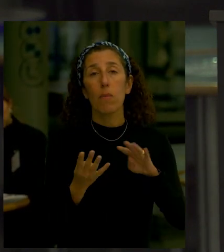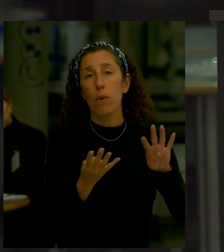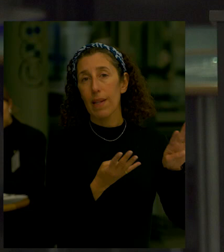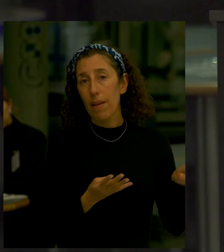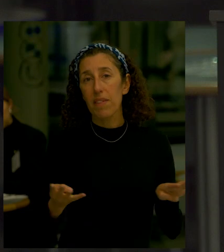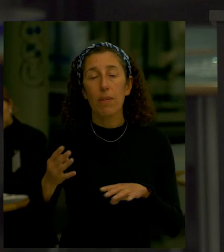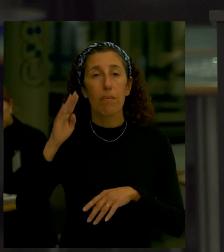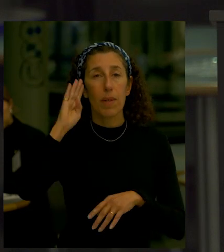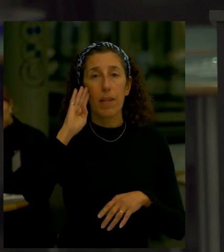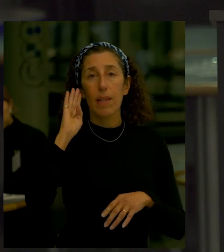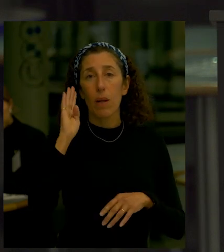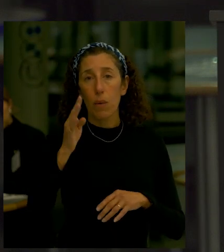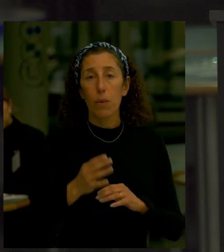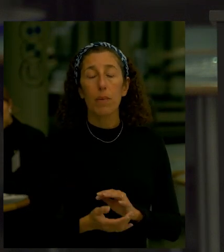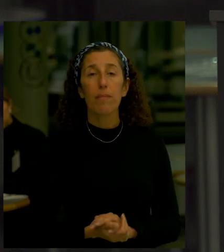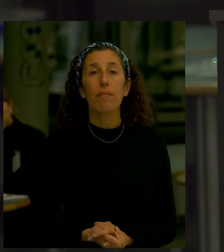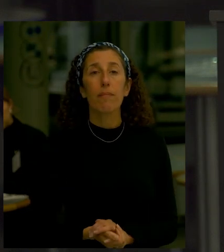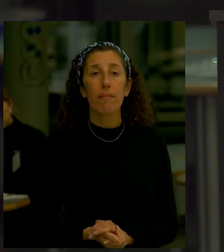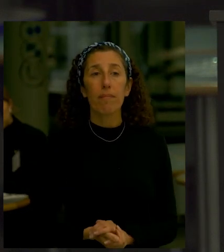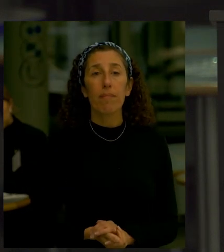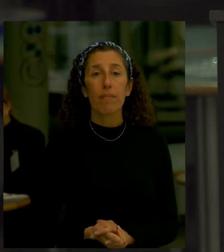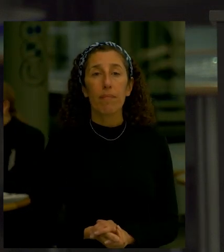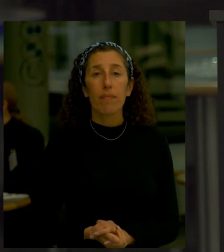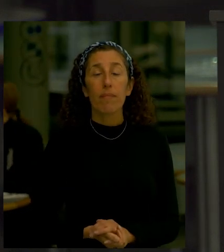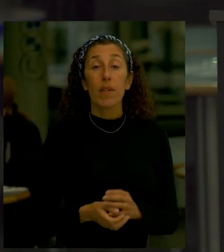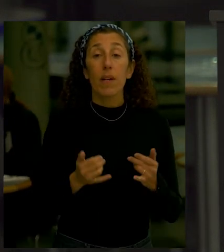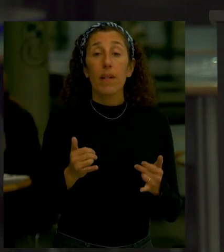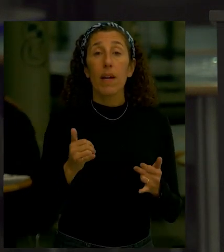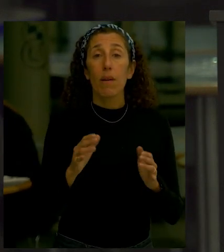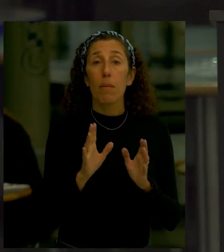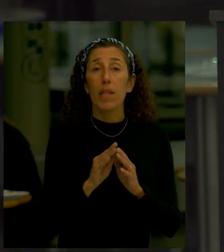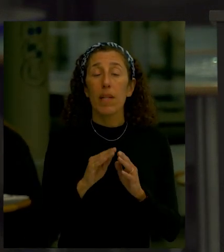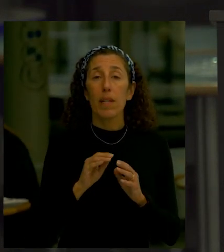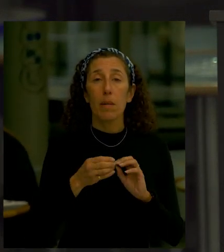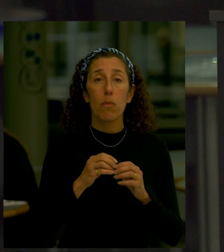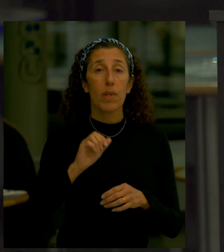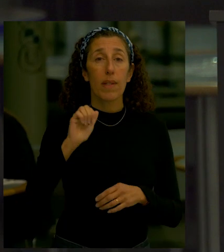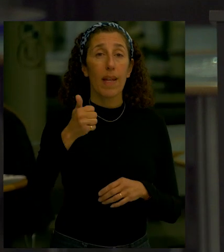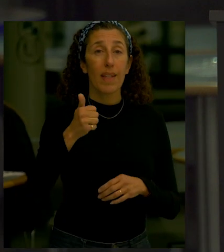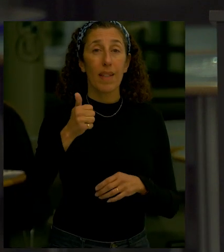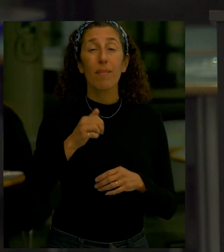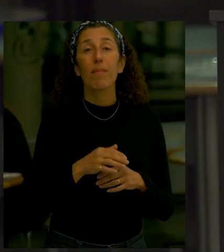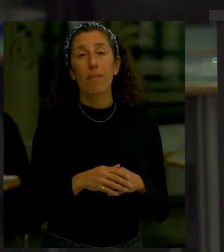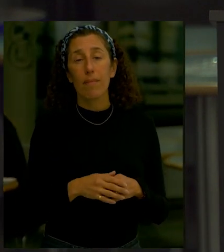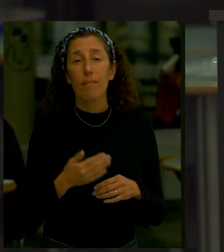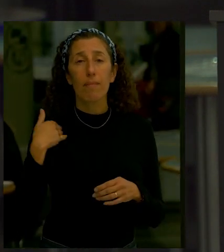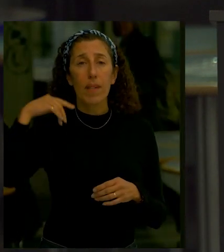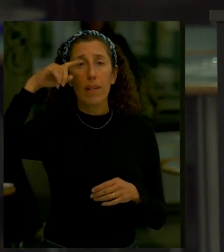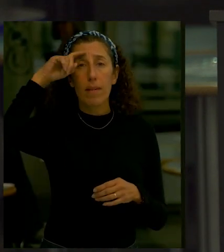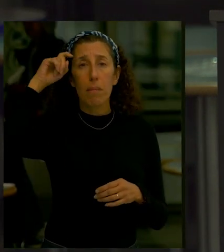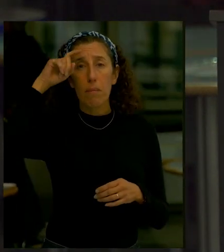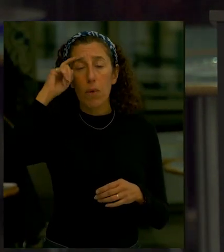so tonight is our 10th community meeting in June we shared an update